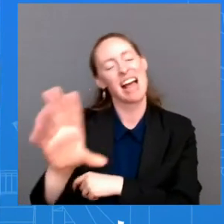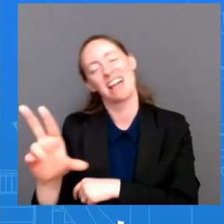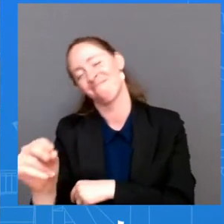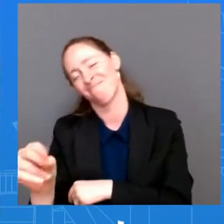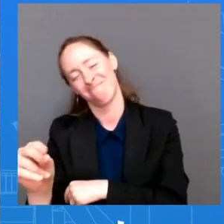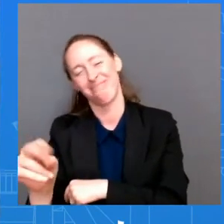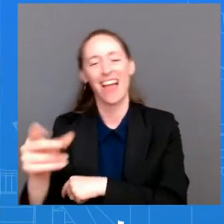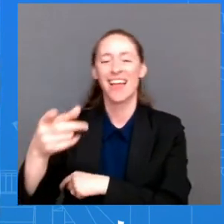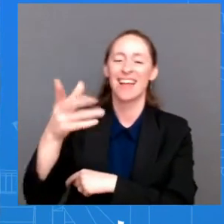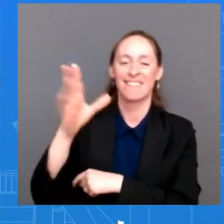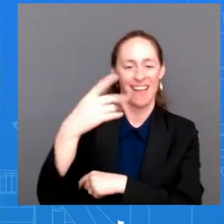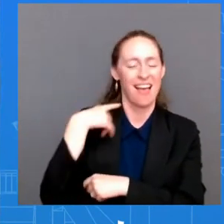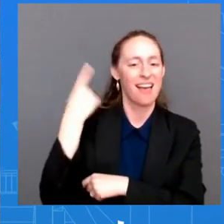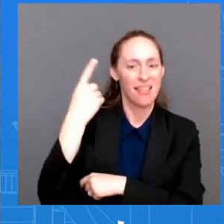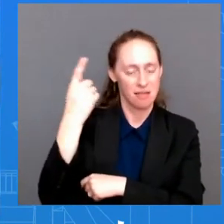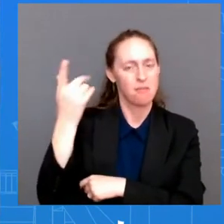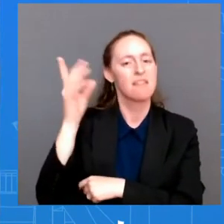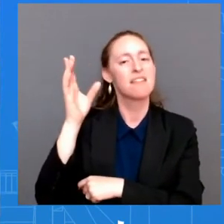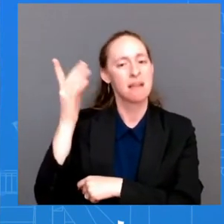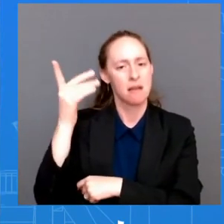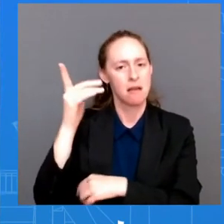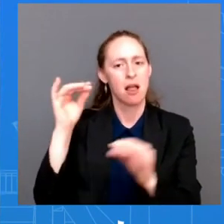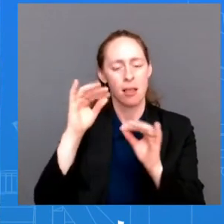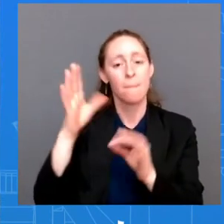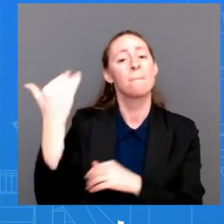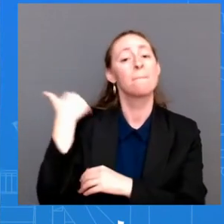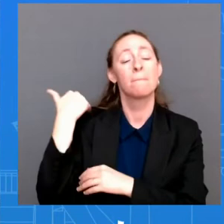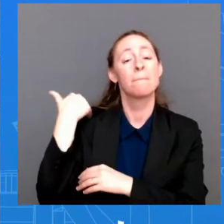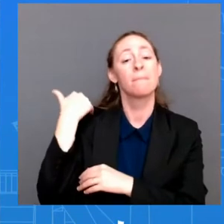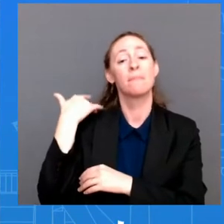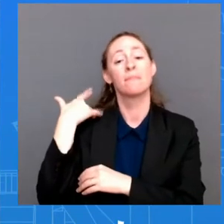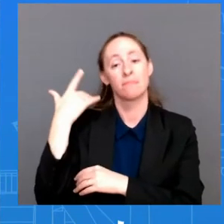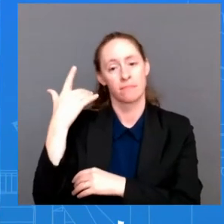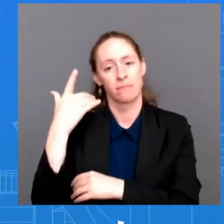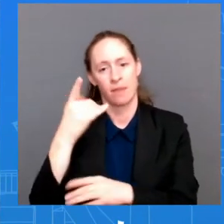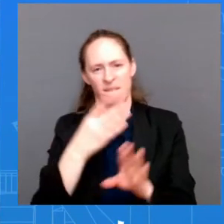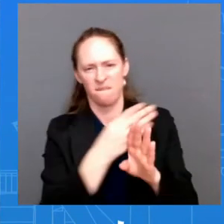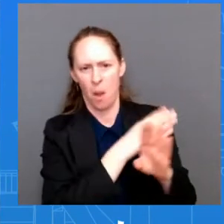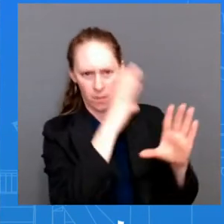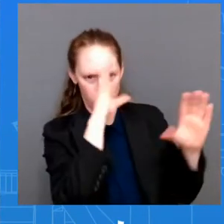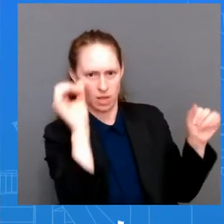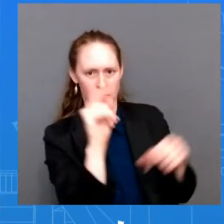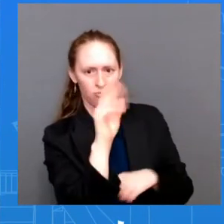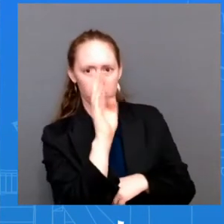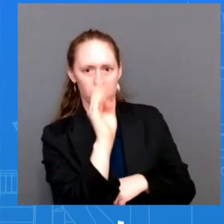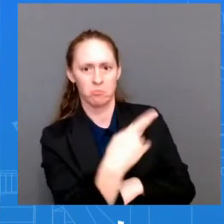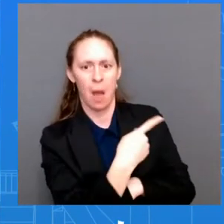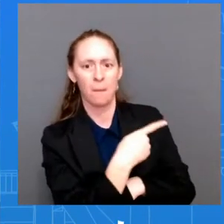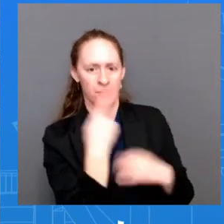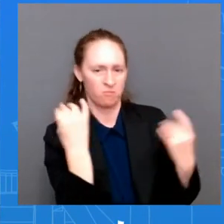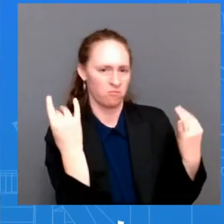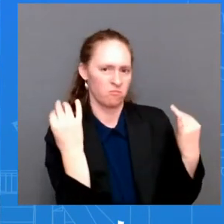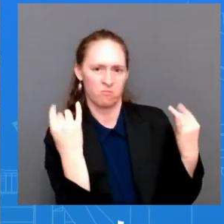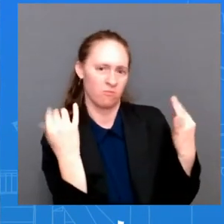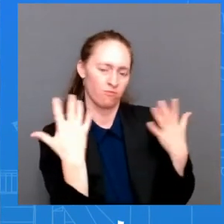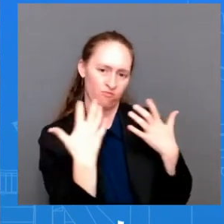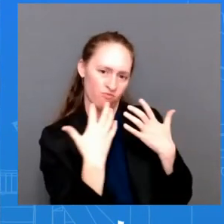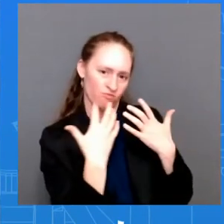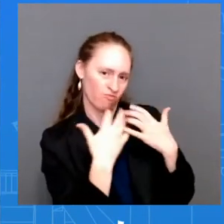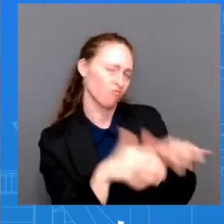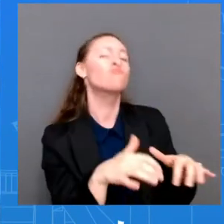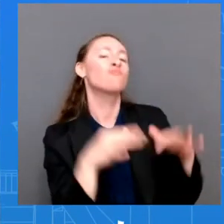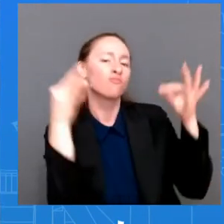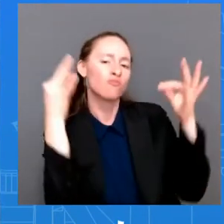president trump talking about submitting his paperwork potentially before the midterms why when will president